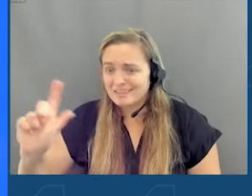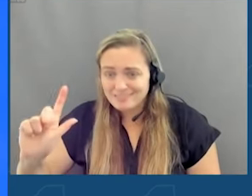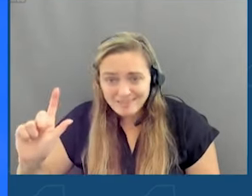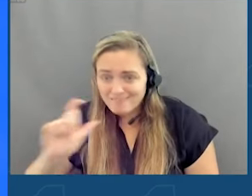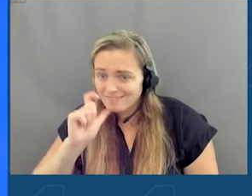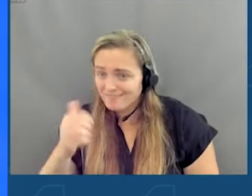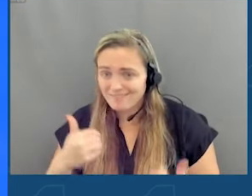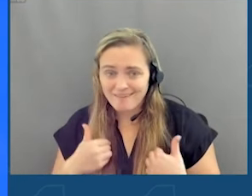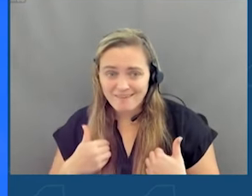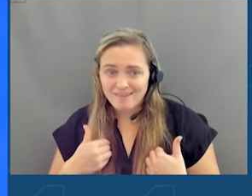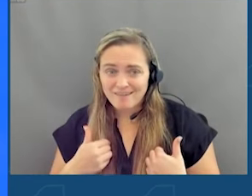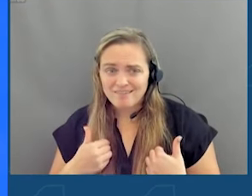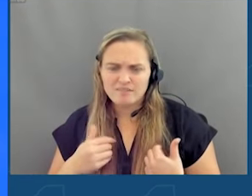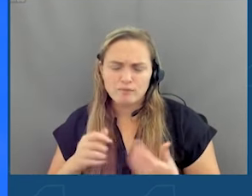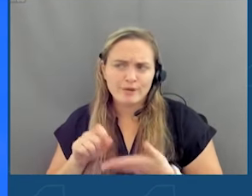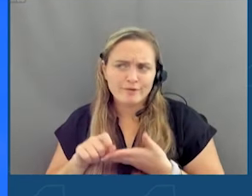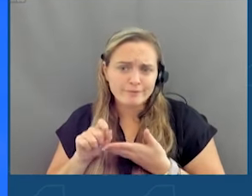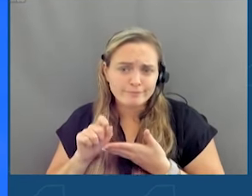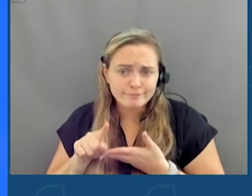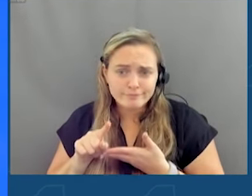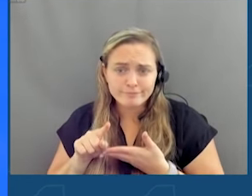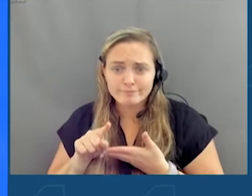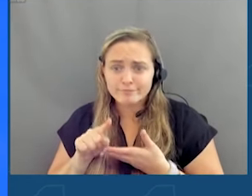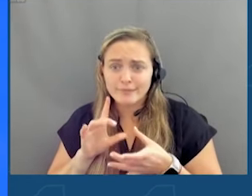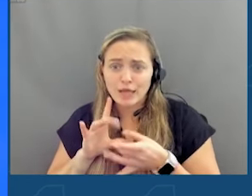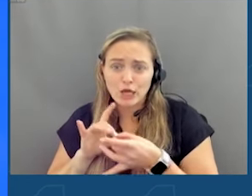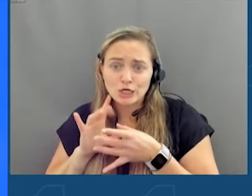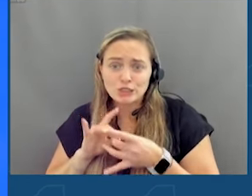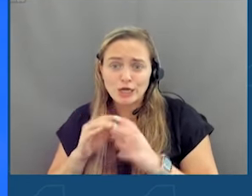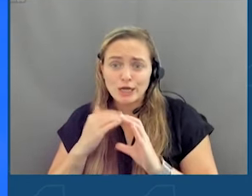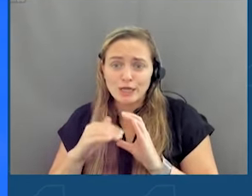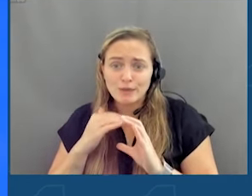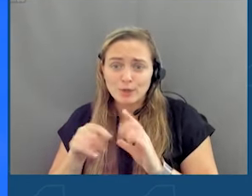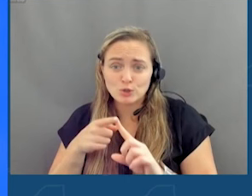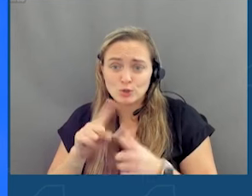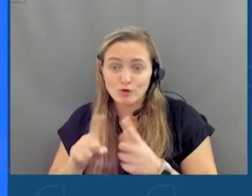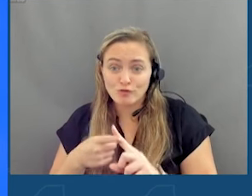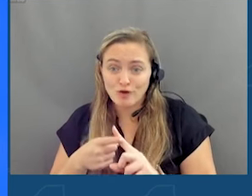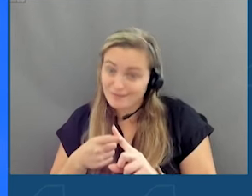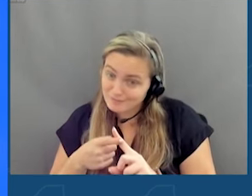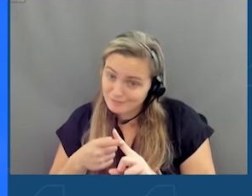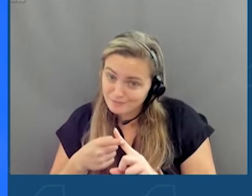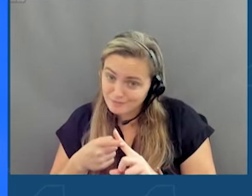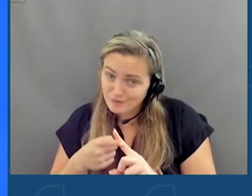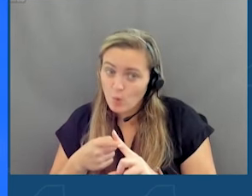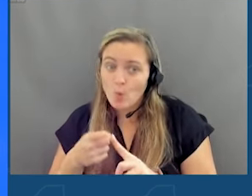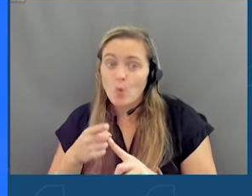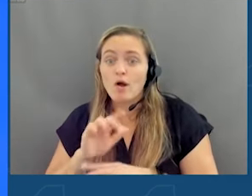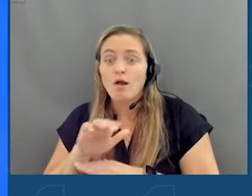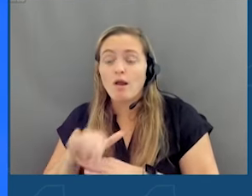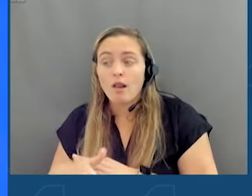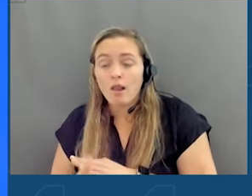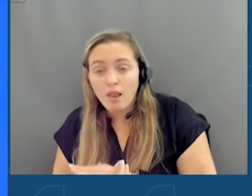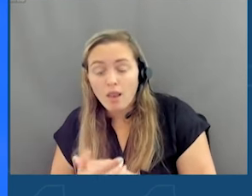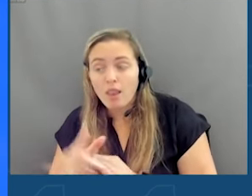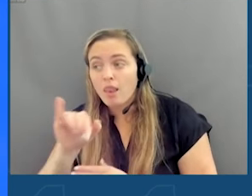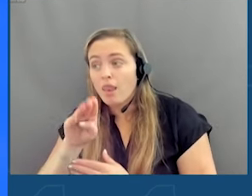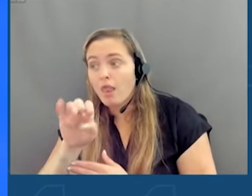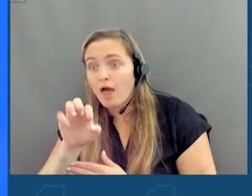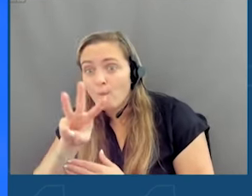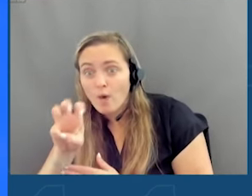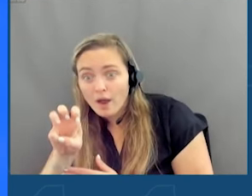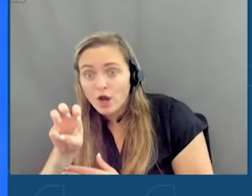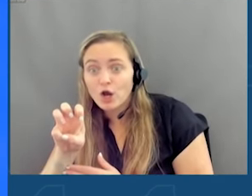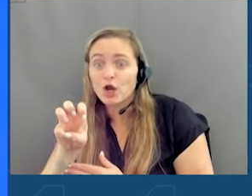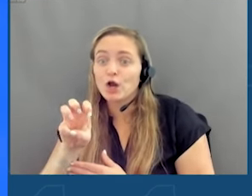media was either sending chain emails to your friends or spending late nights on LimeWire downloading music and